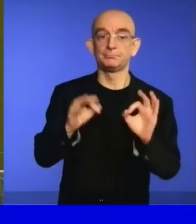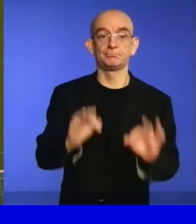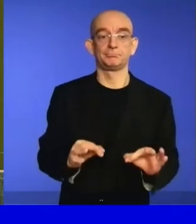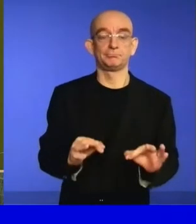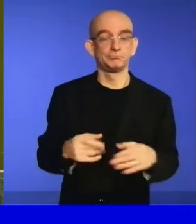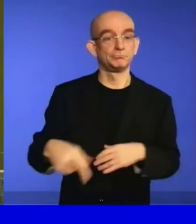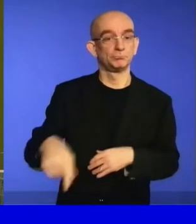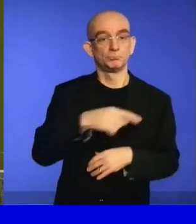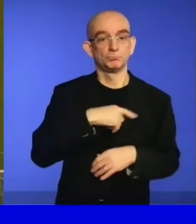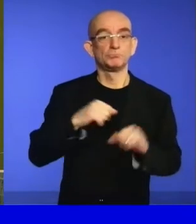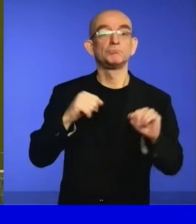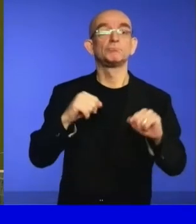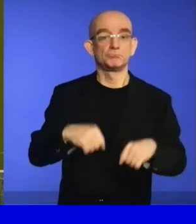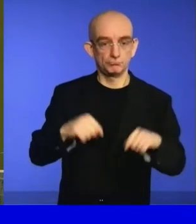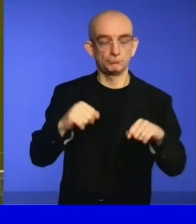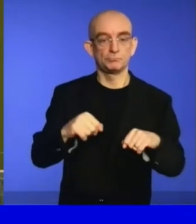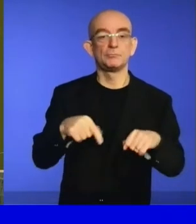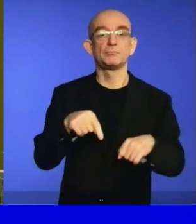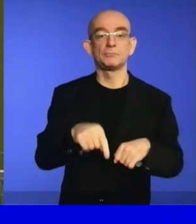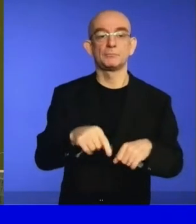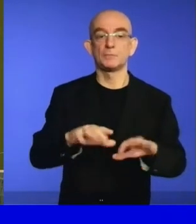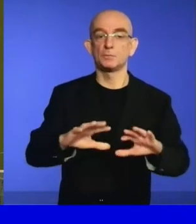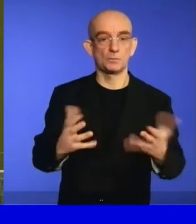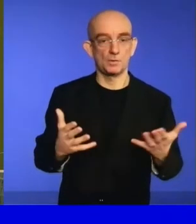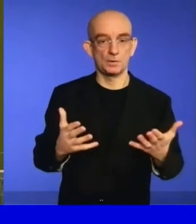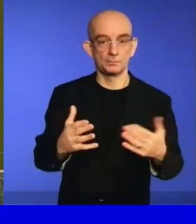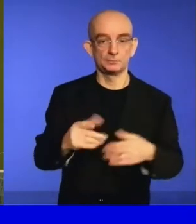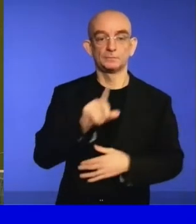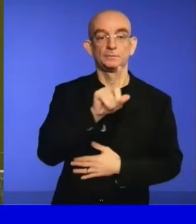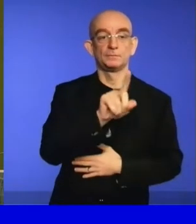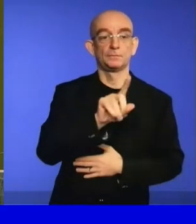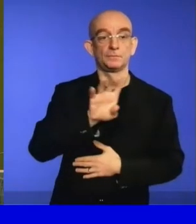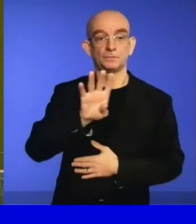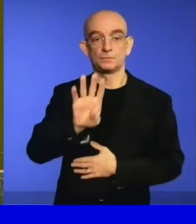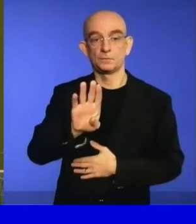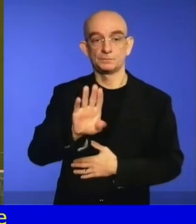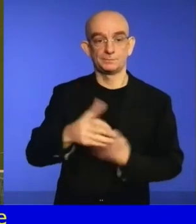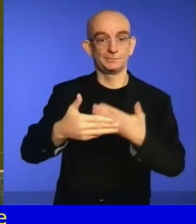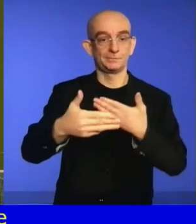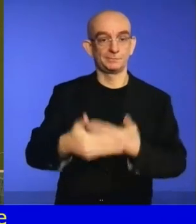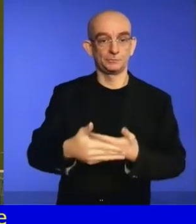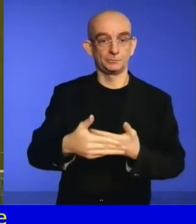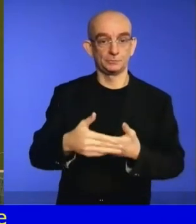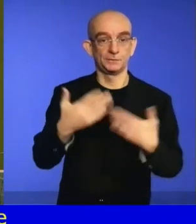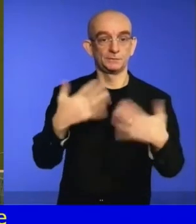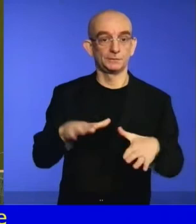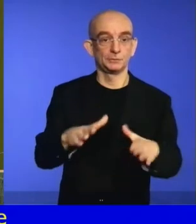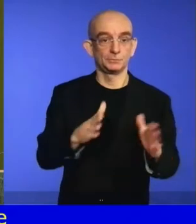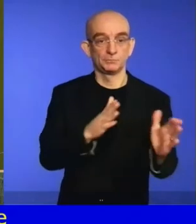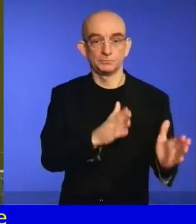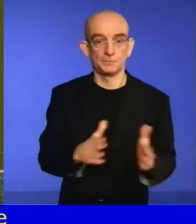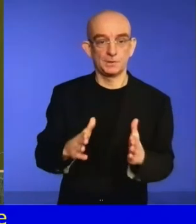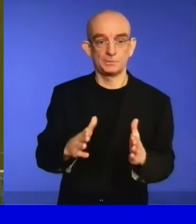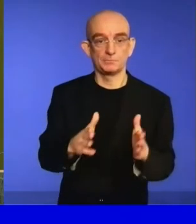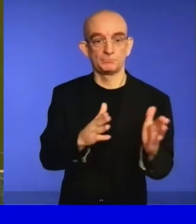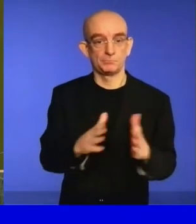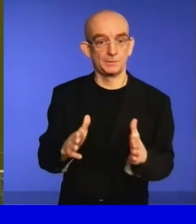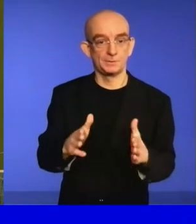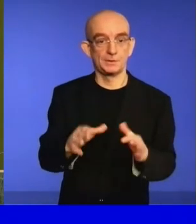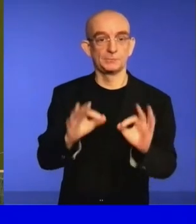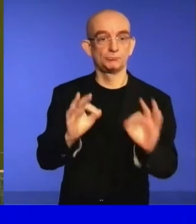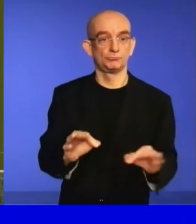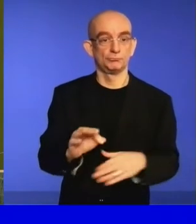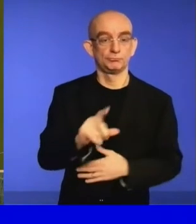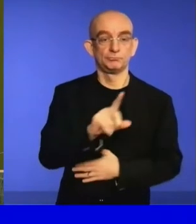That the 14th session will be scheduled tentatively to take place from 15th